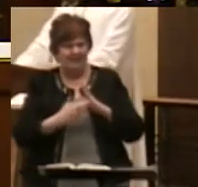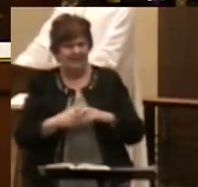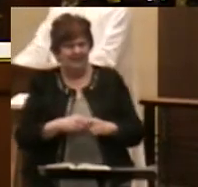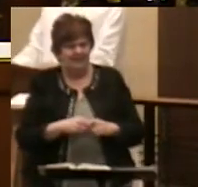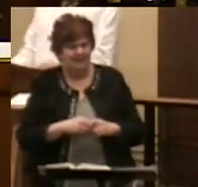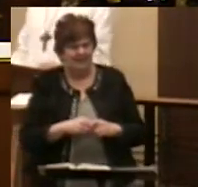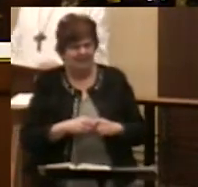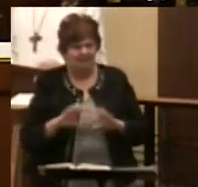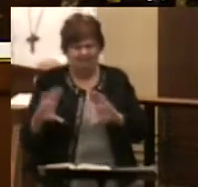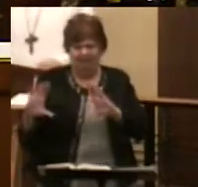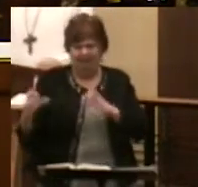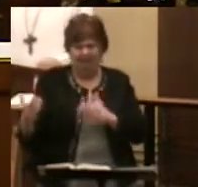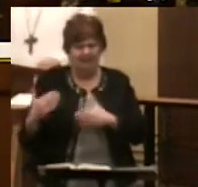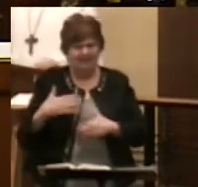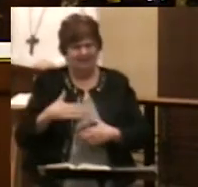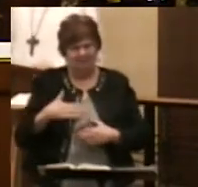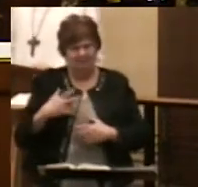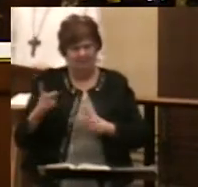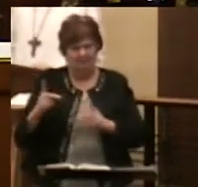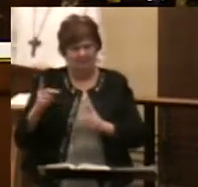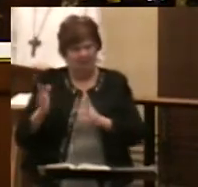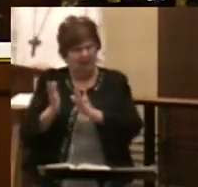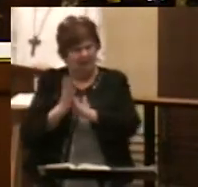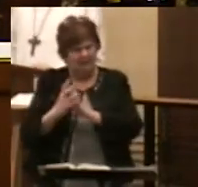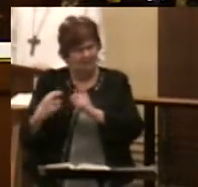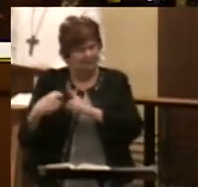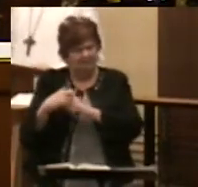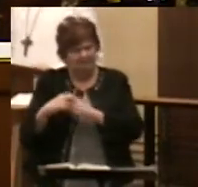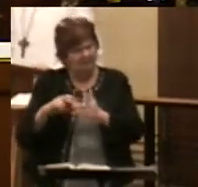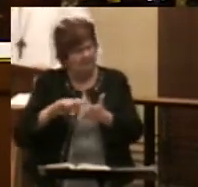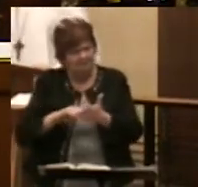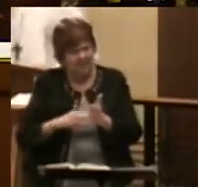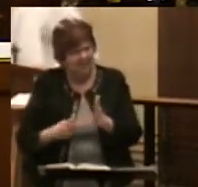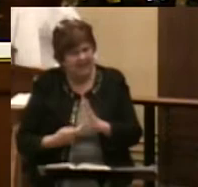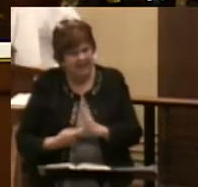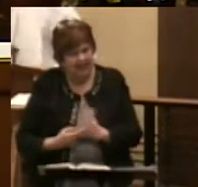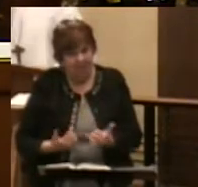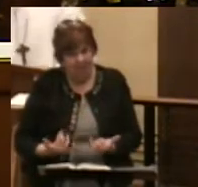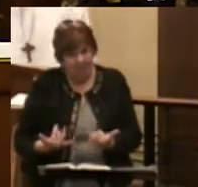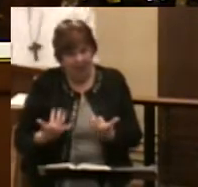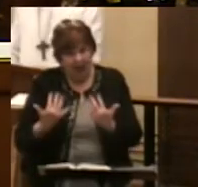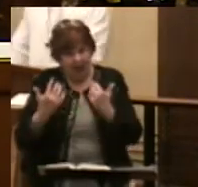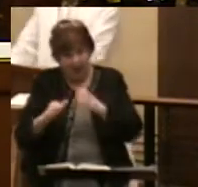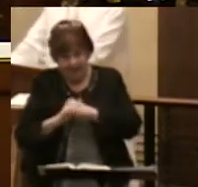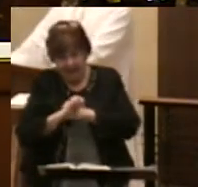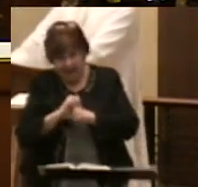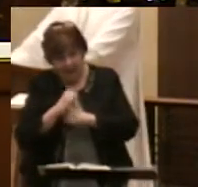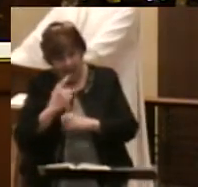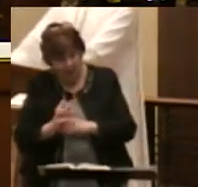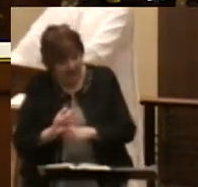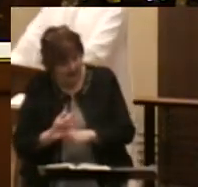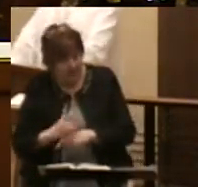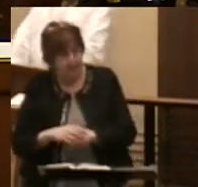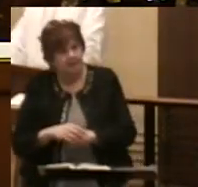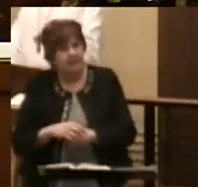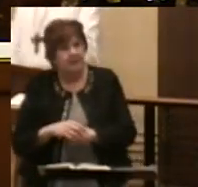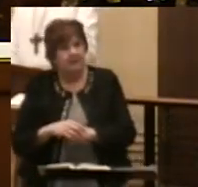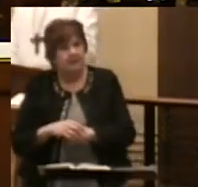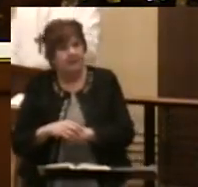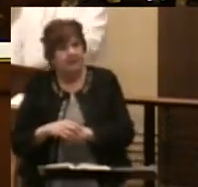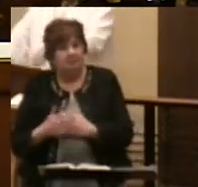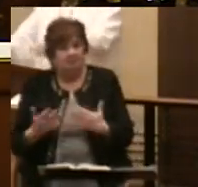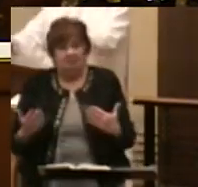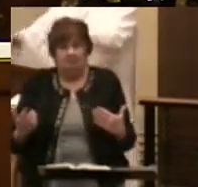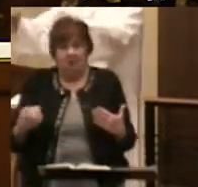My classmates wondered, and maybe you do too. Because fire is dangerous, isn't it? It's no coincidence